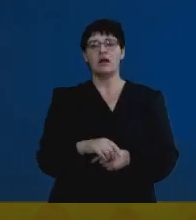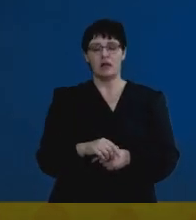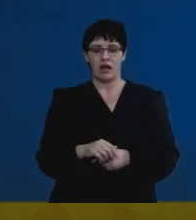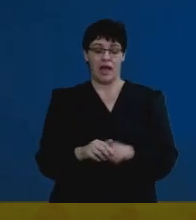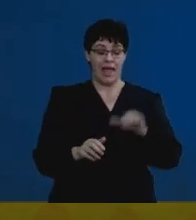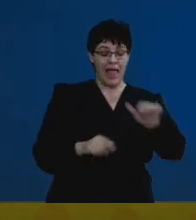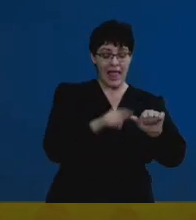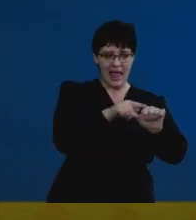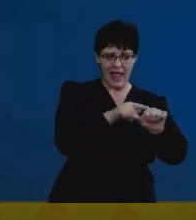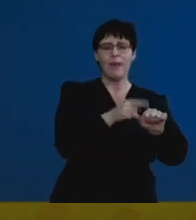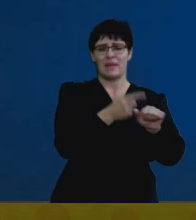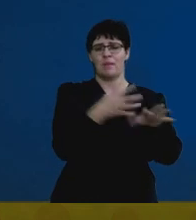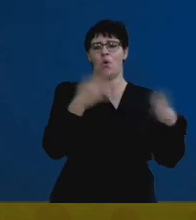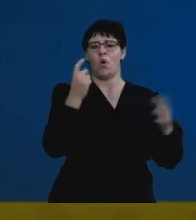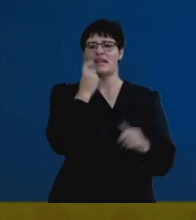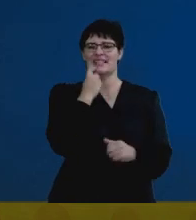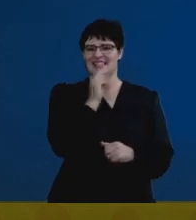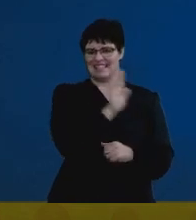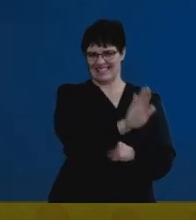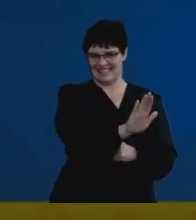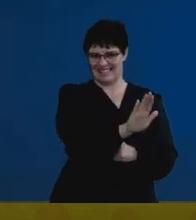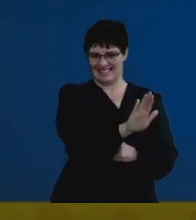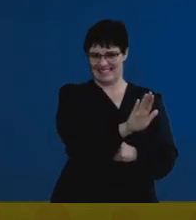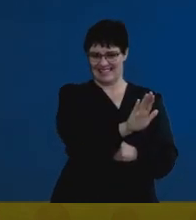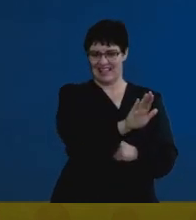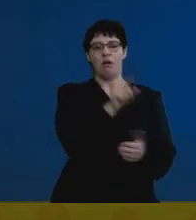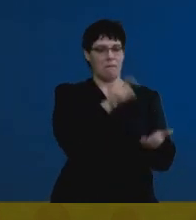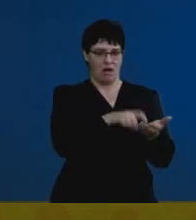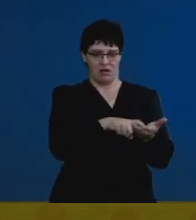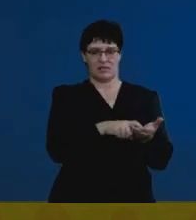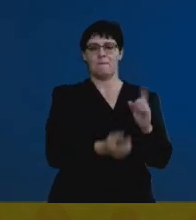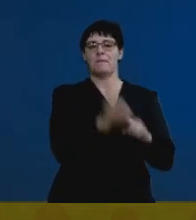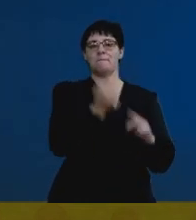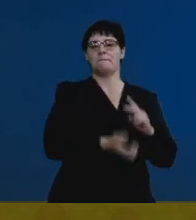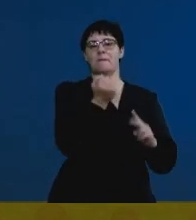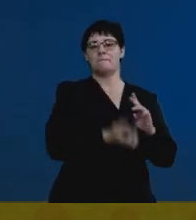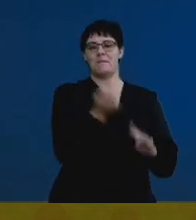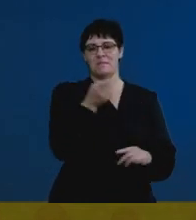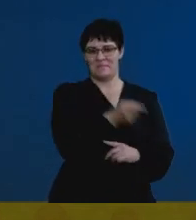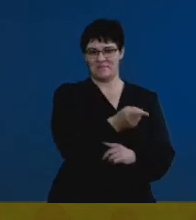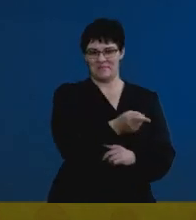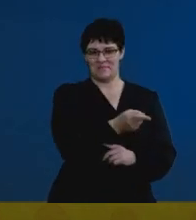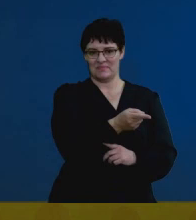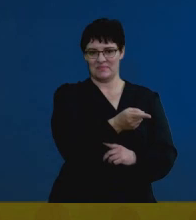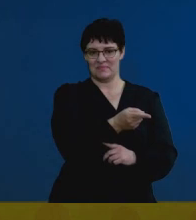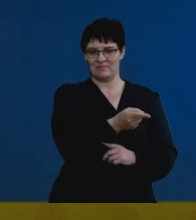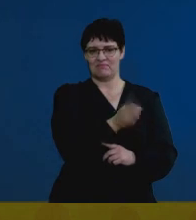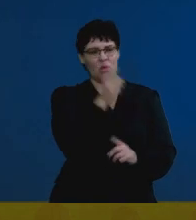call the lower hanging fruits. Now this means these are the easier marks for you to get. And so your